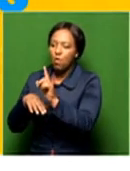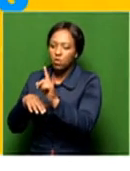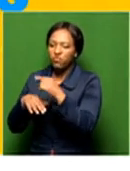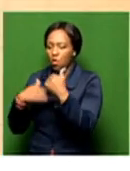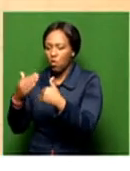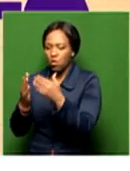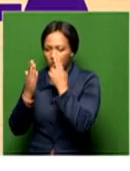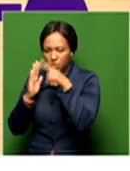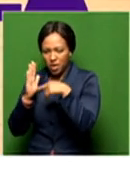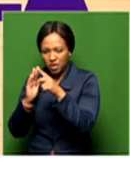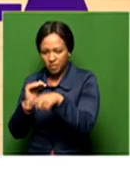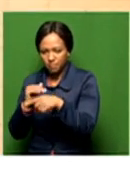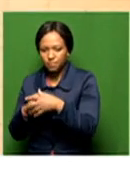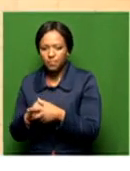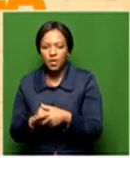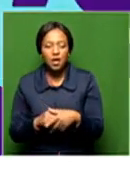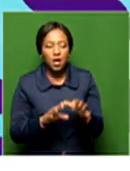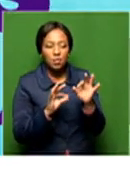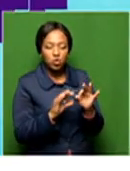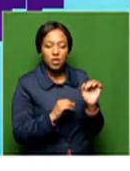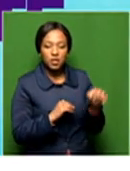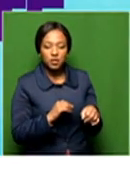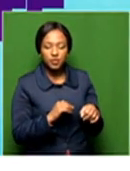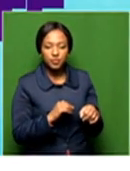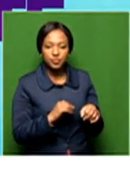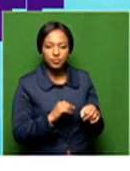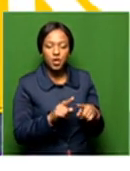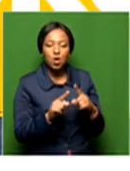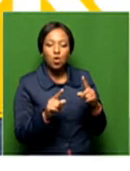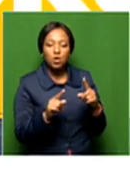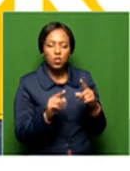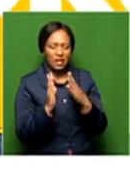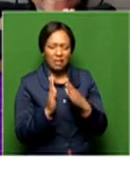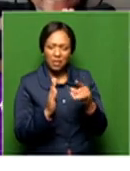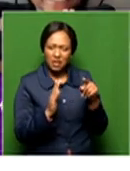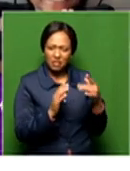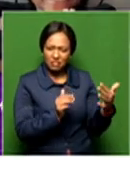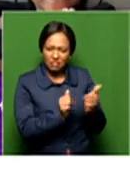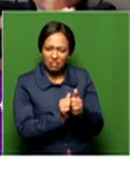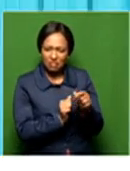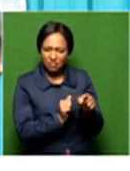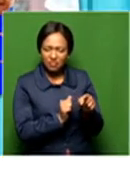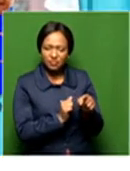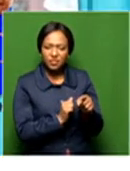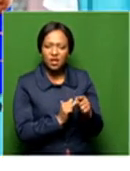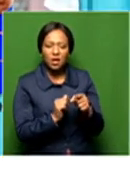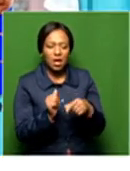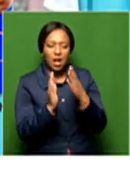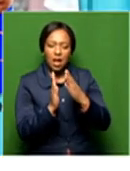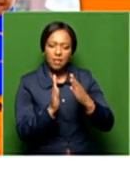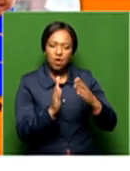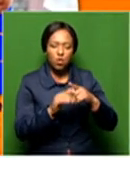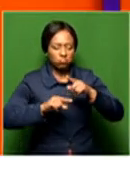Absolutely not. So we launched 20 months ago, because we launched a virtual library. And you'll know that within that library, we have